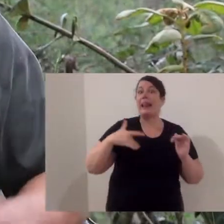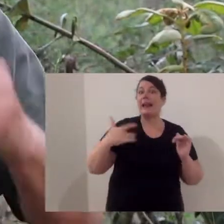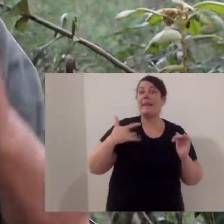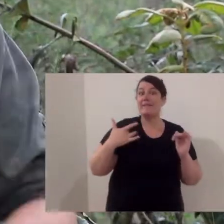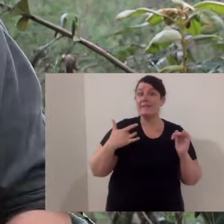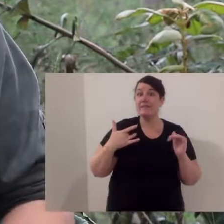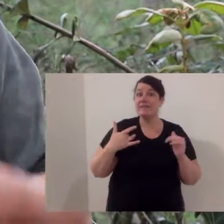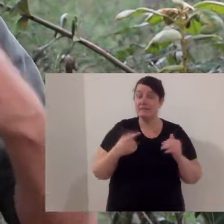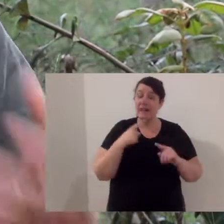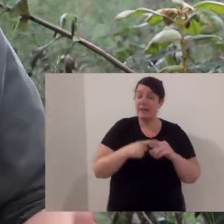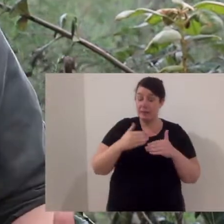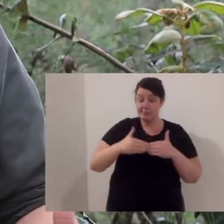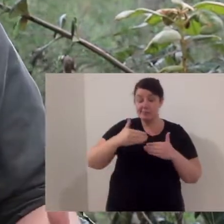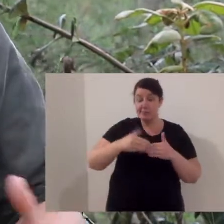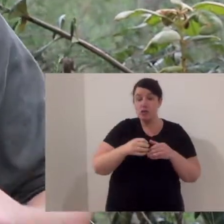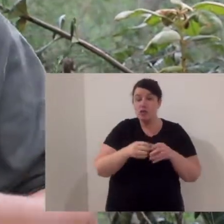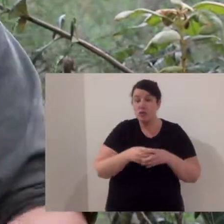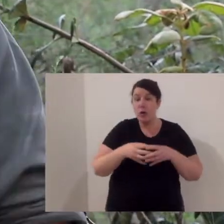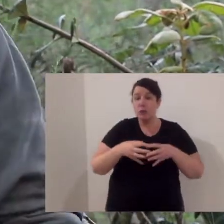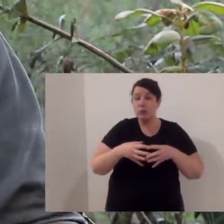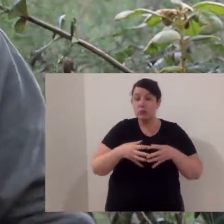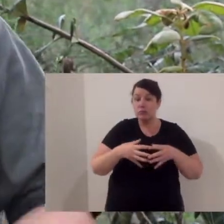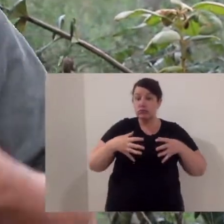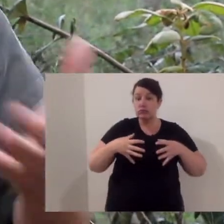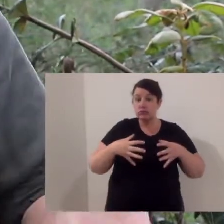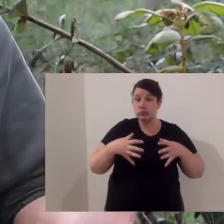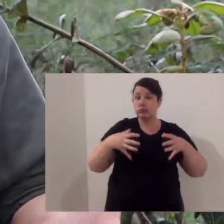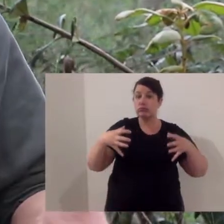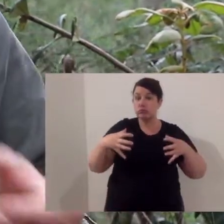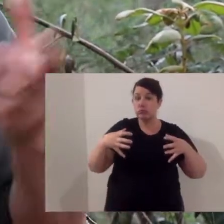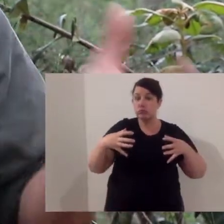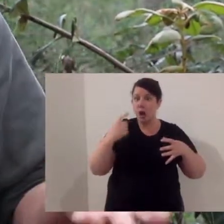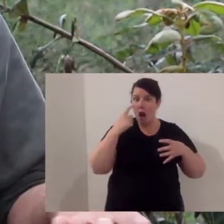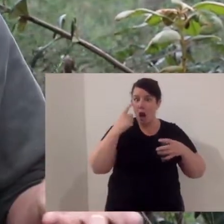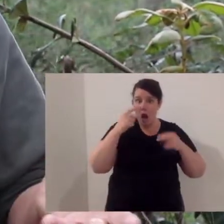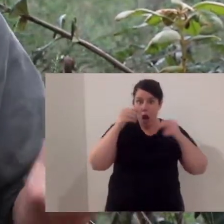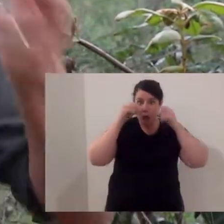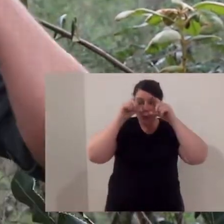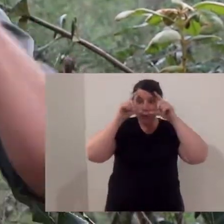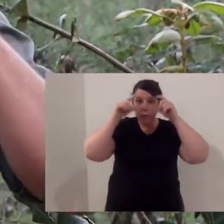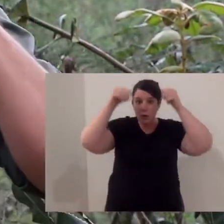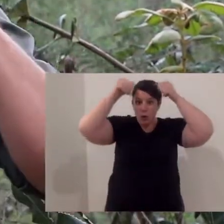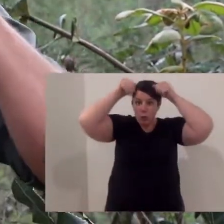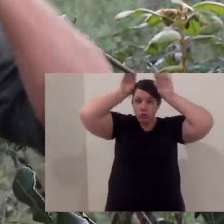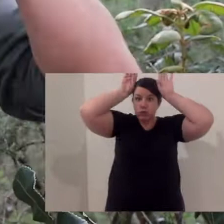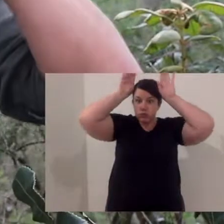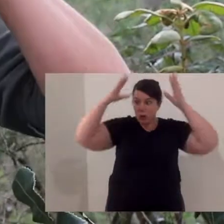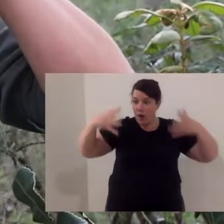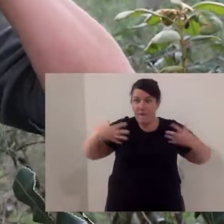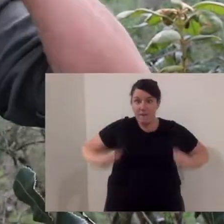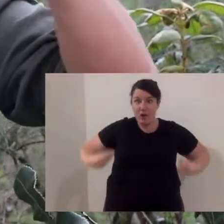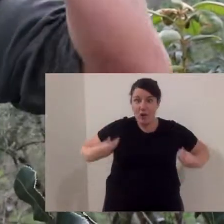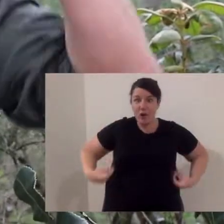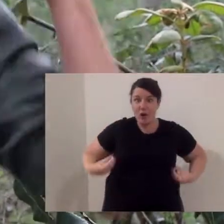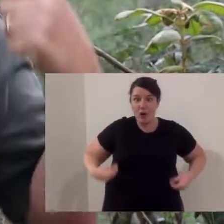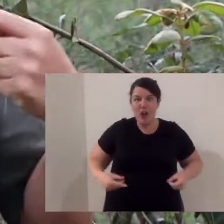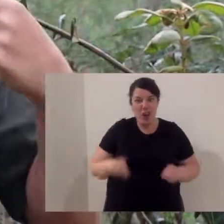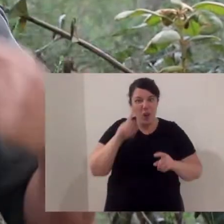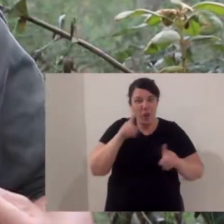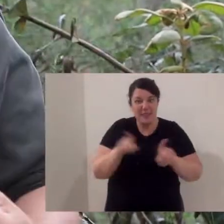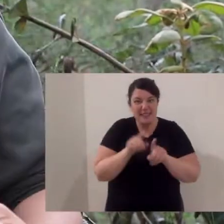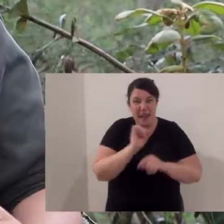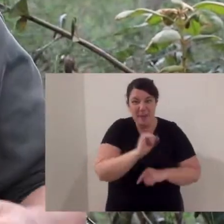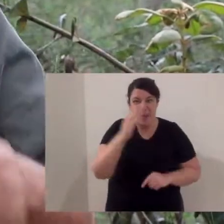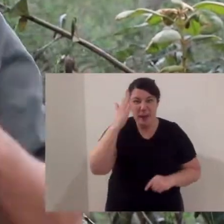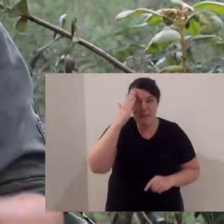teats are the first six that survive. And over the next six months, they grow. They develop their eyes, their ears, their fur